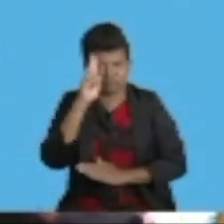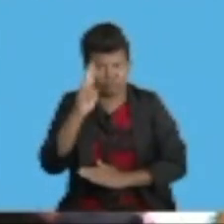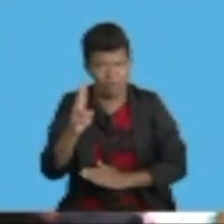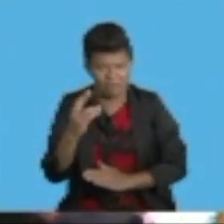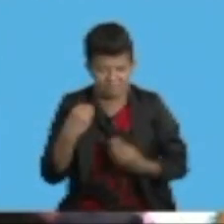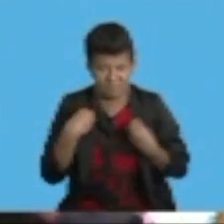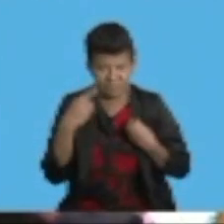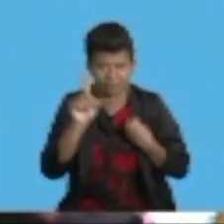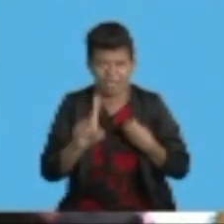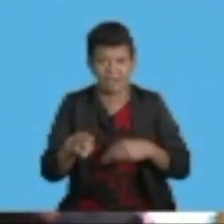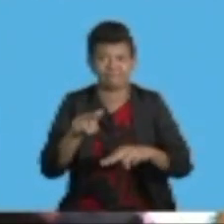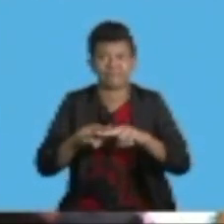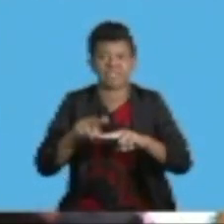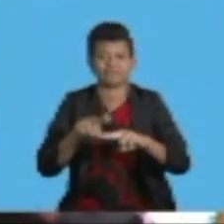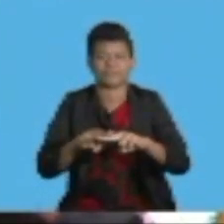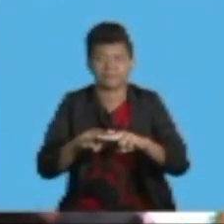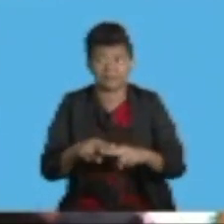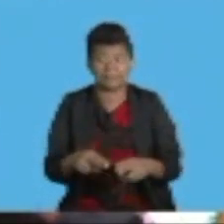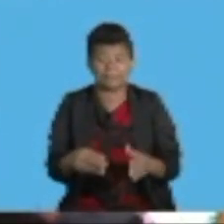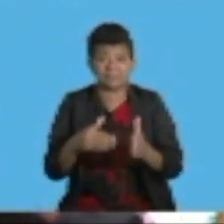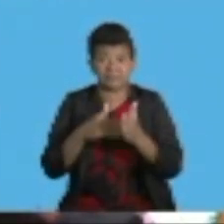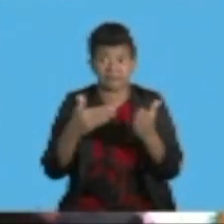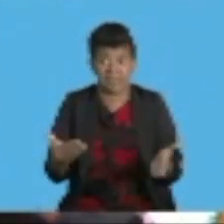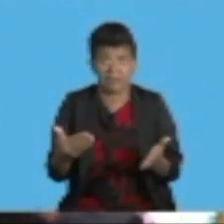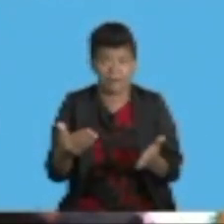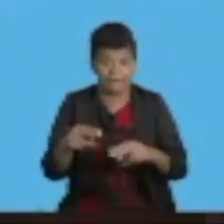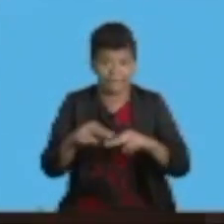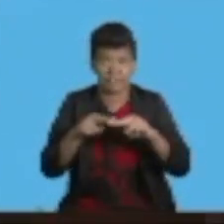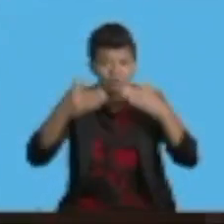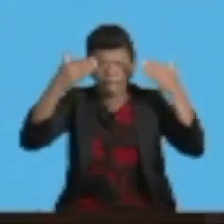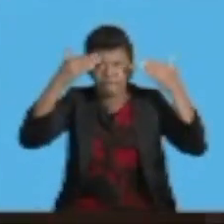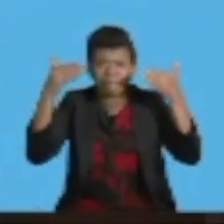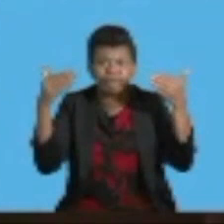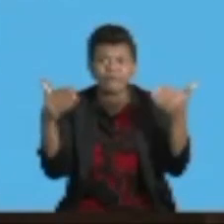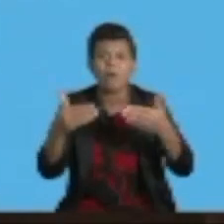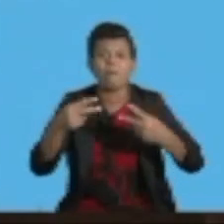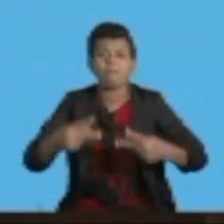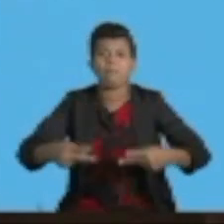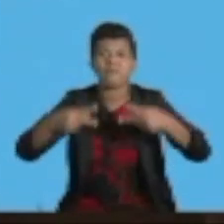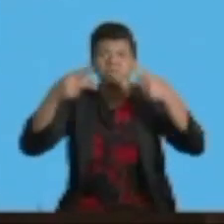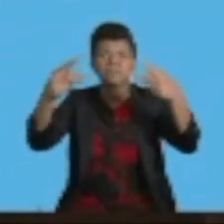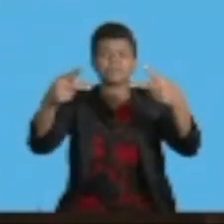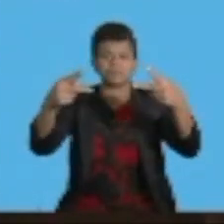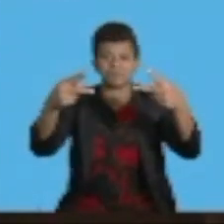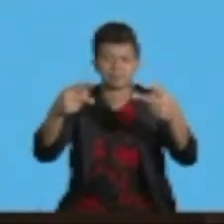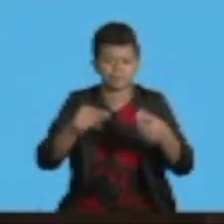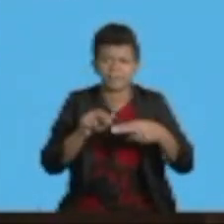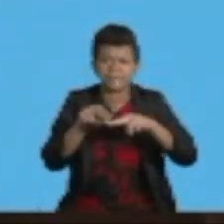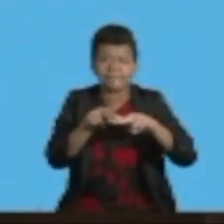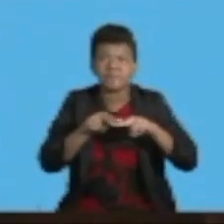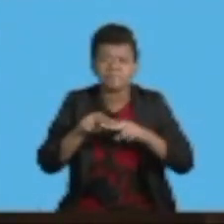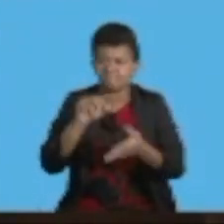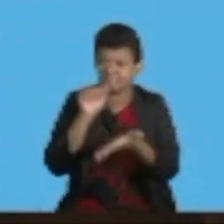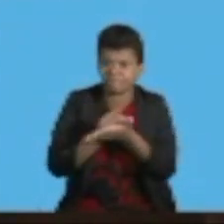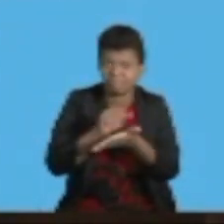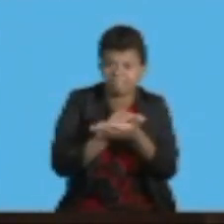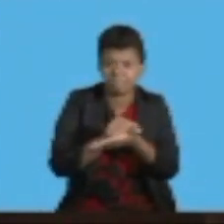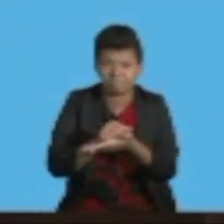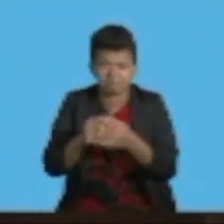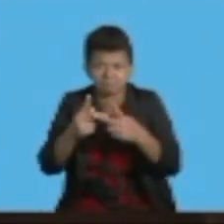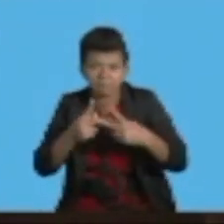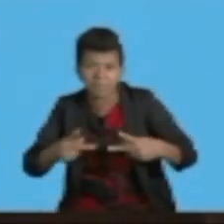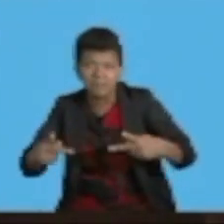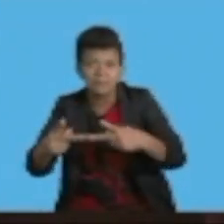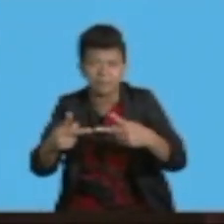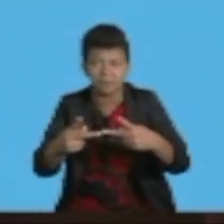Investment Fiji will focus on promoting Fiji as an ideal investment destination and pursue